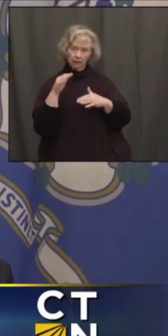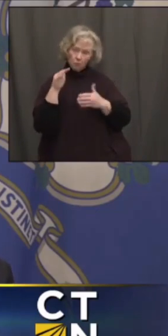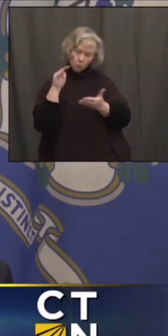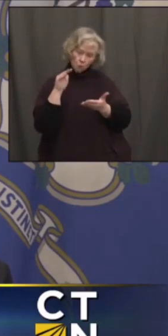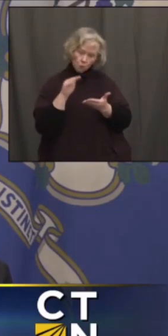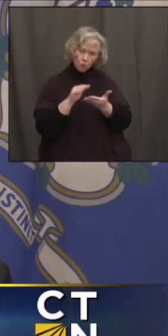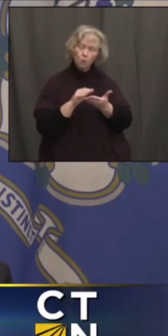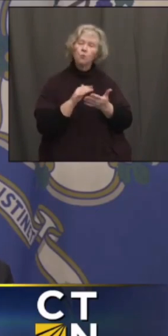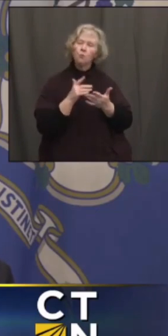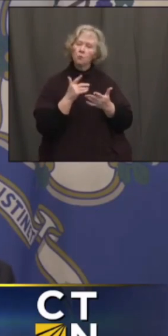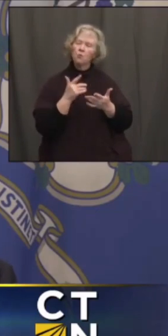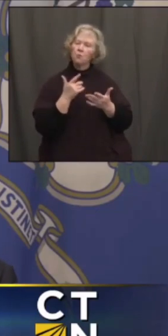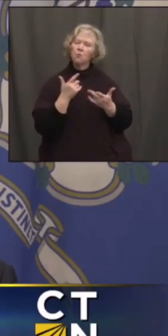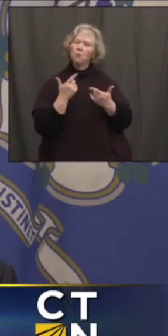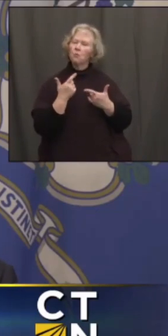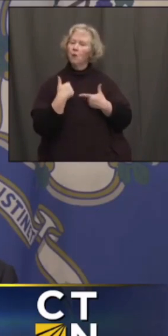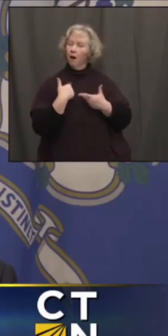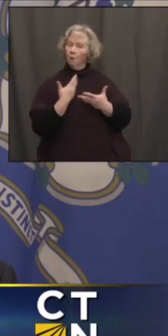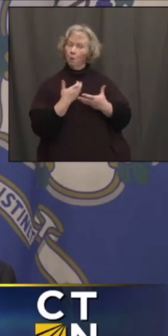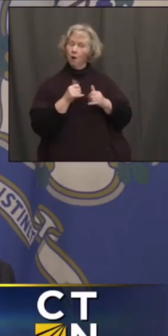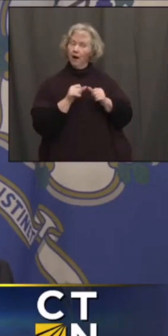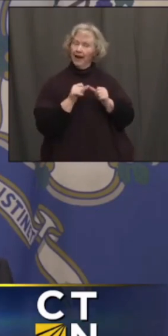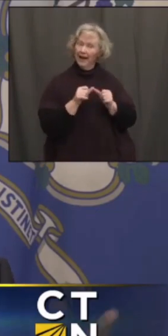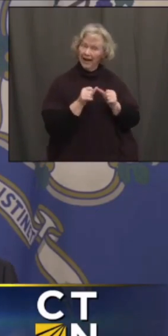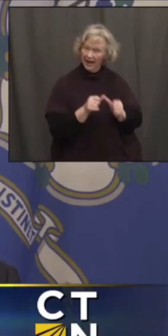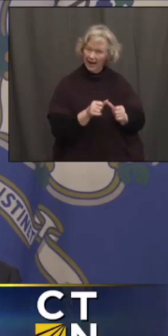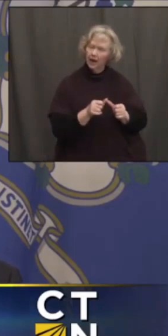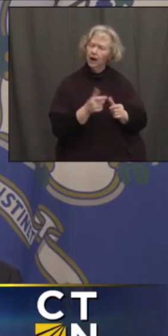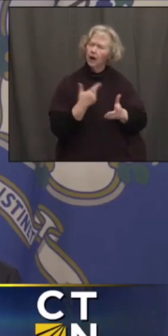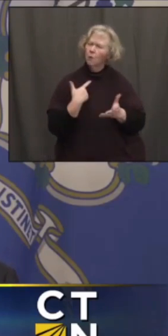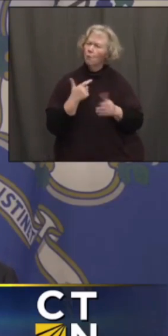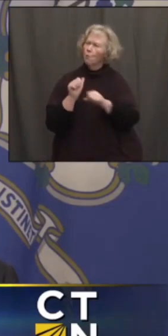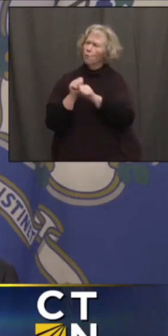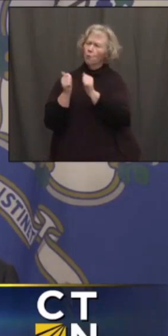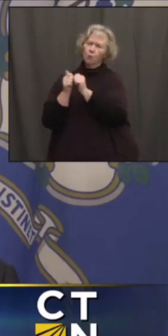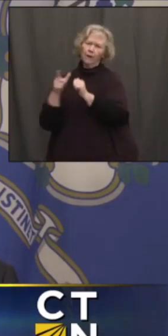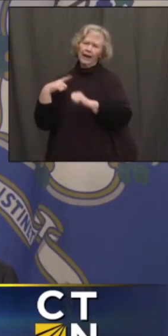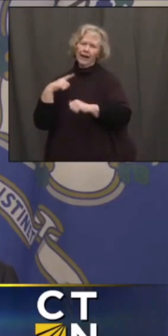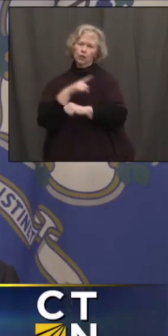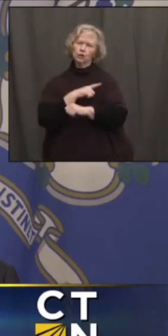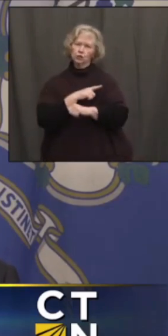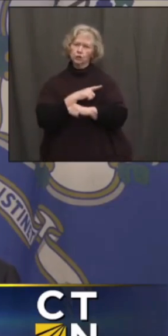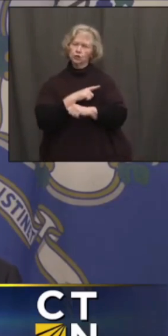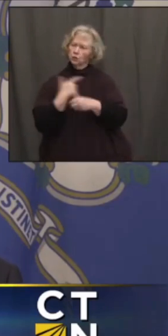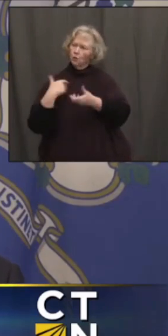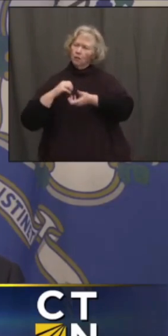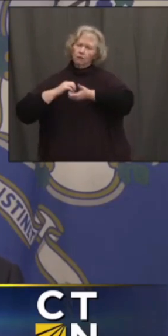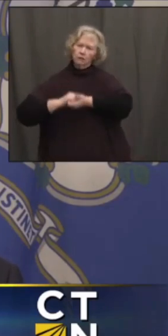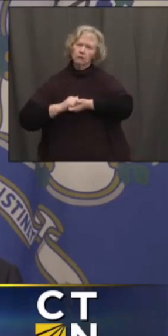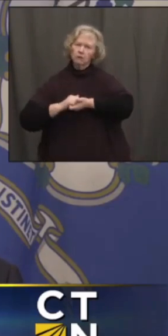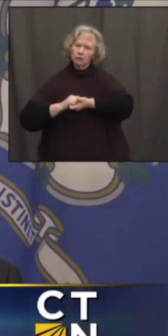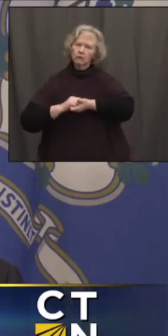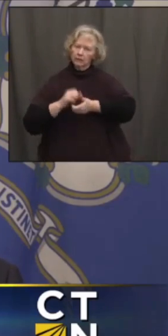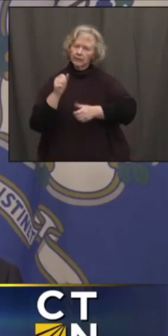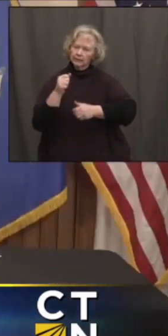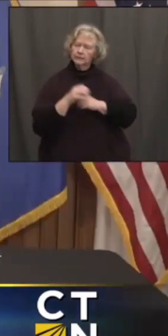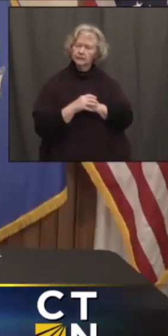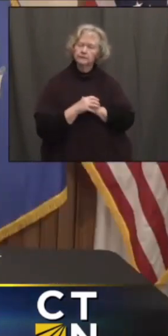whatever I wanted to continue, we wanted to continue together post-April 20th, we do in collaboration with the legislature.